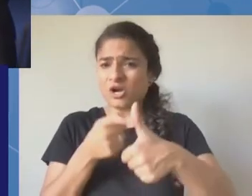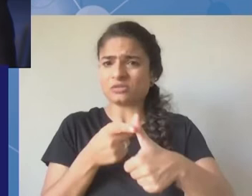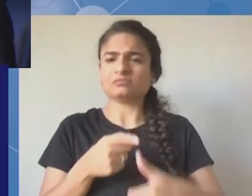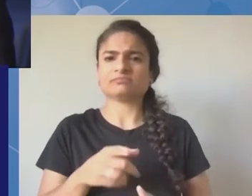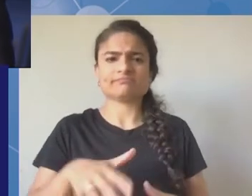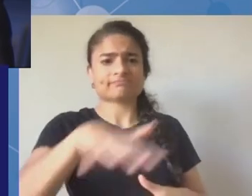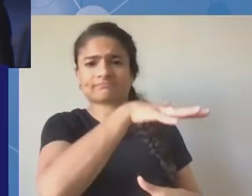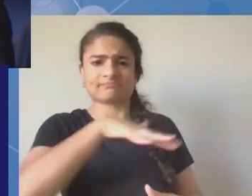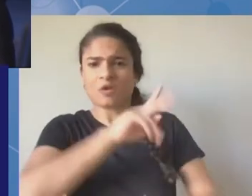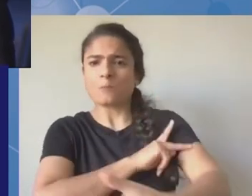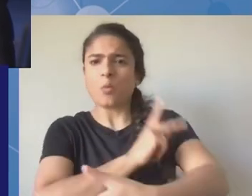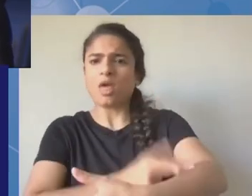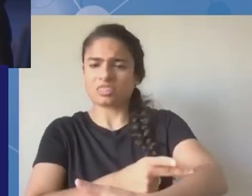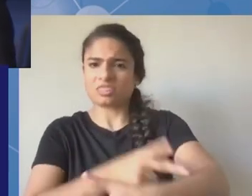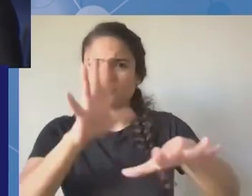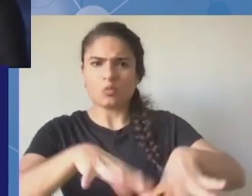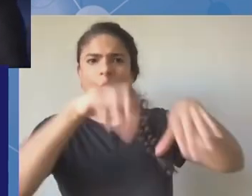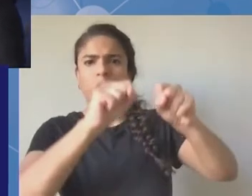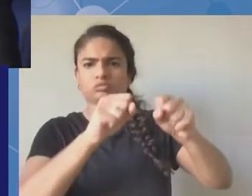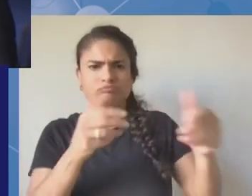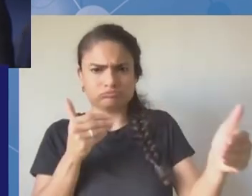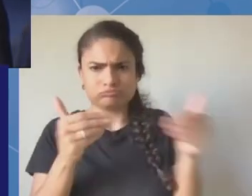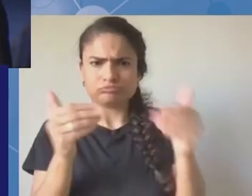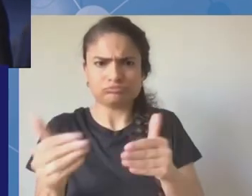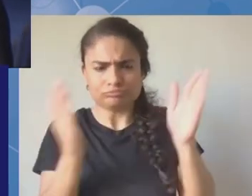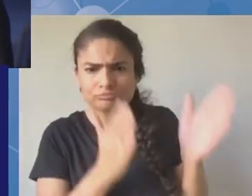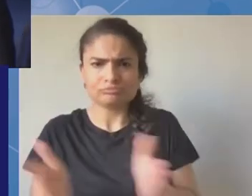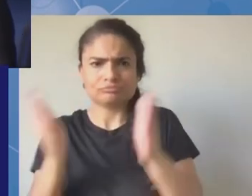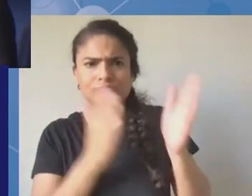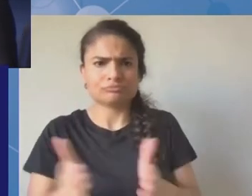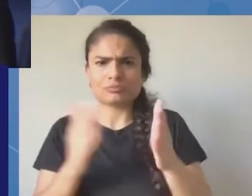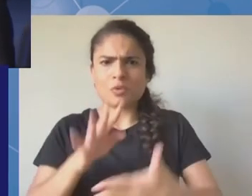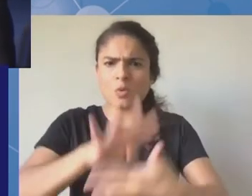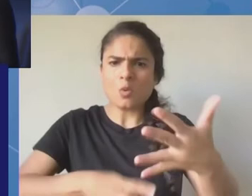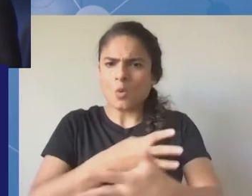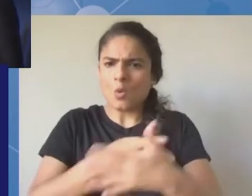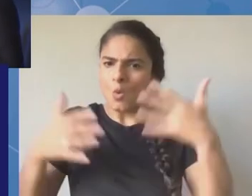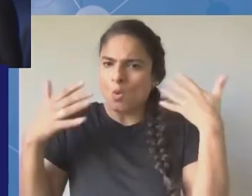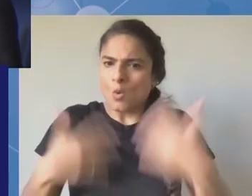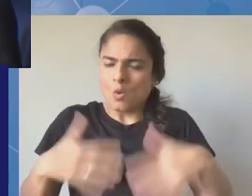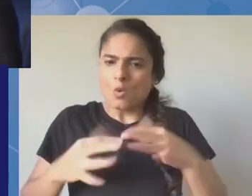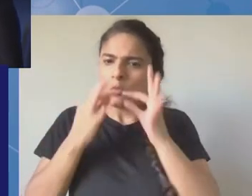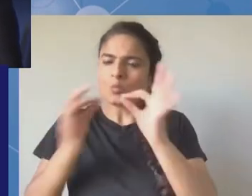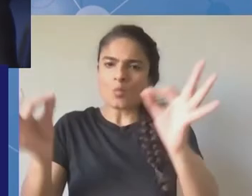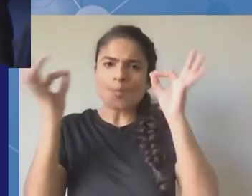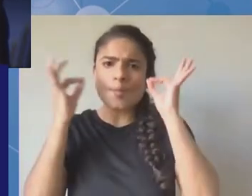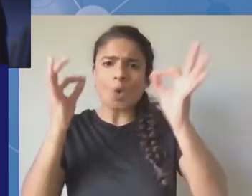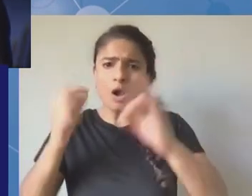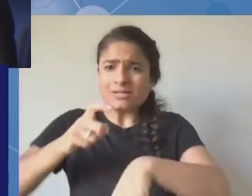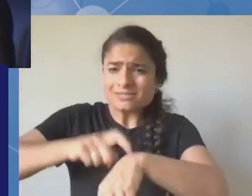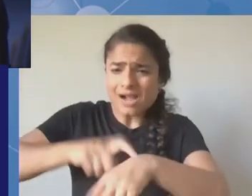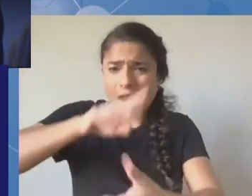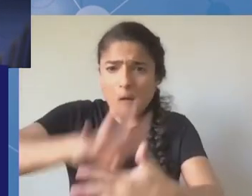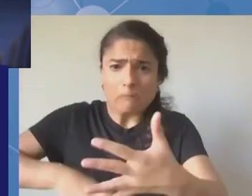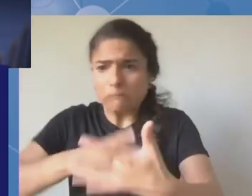circumstances and of course also everybody the un uh mag chair the tech envoy office the